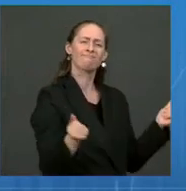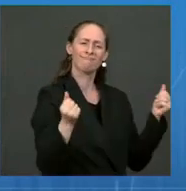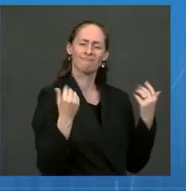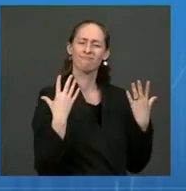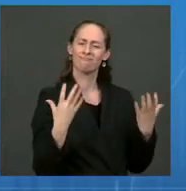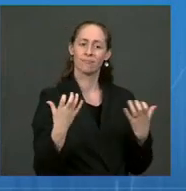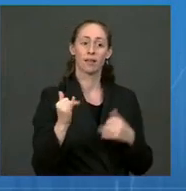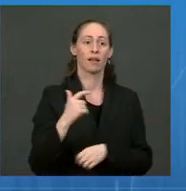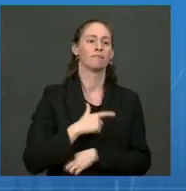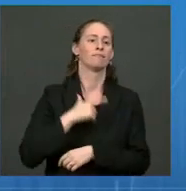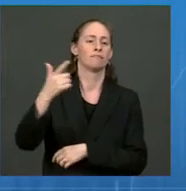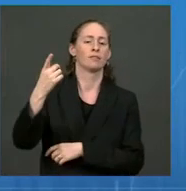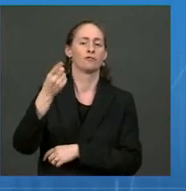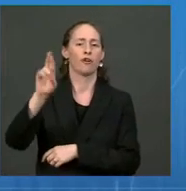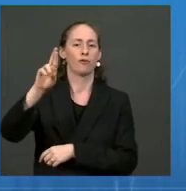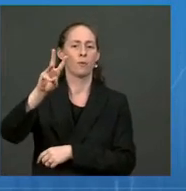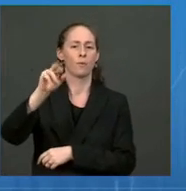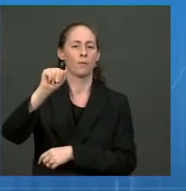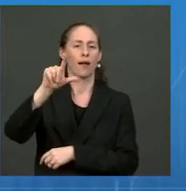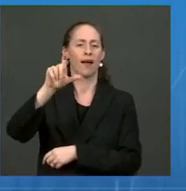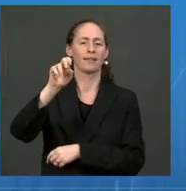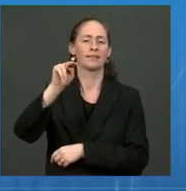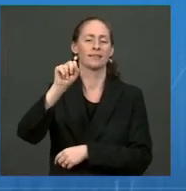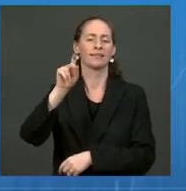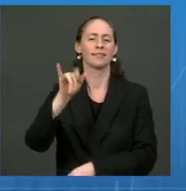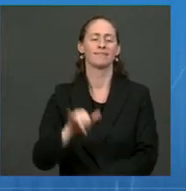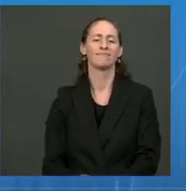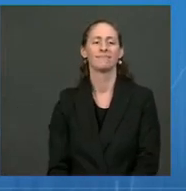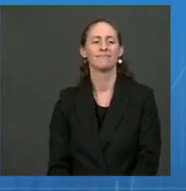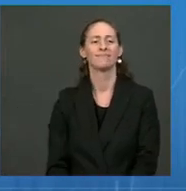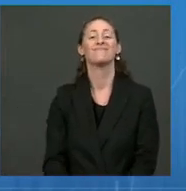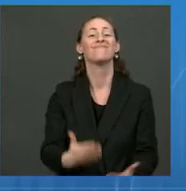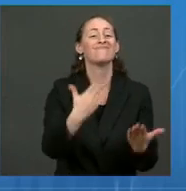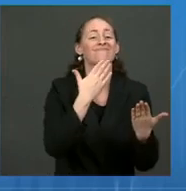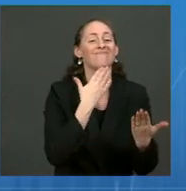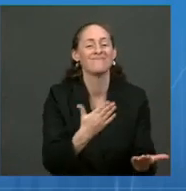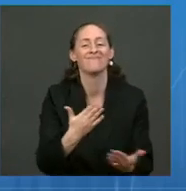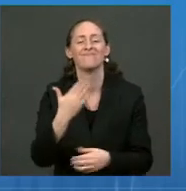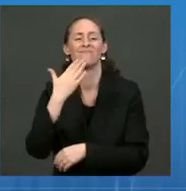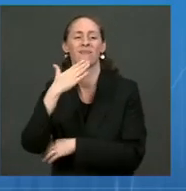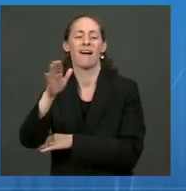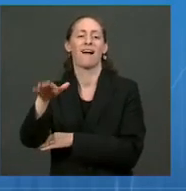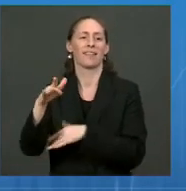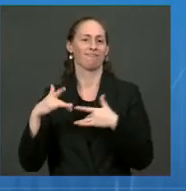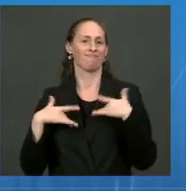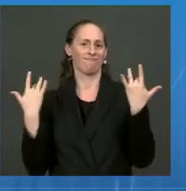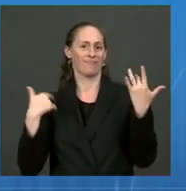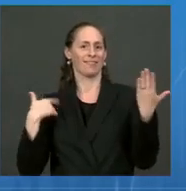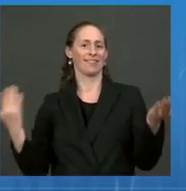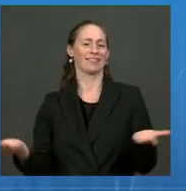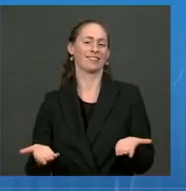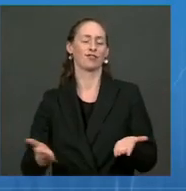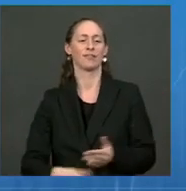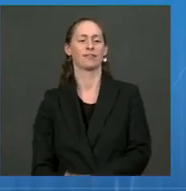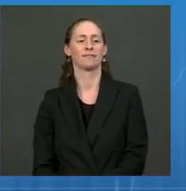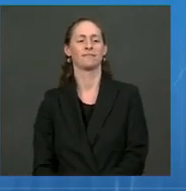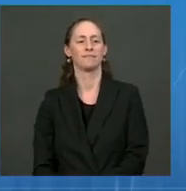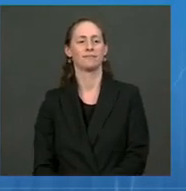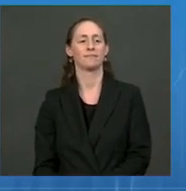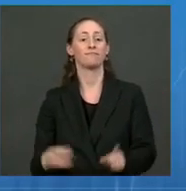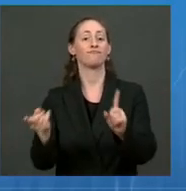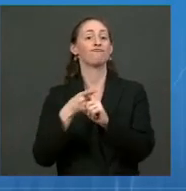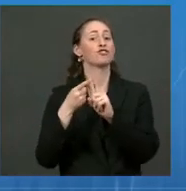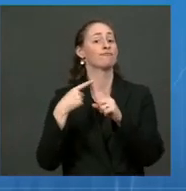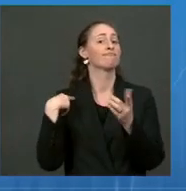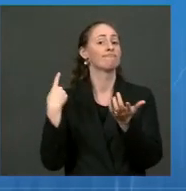Dr. Walensky. Dr. you, Jeff. Good afternoon, everyone. It's good to be back with you again today. As always, I'm going to start with the data, and